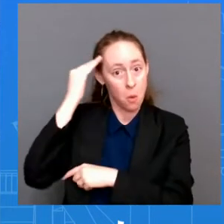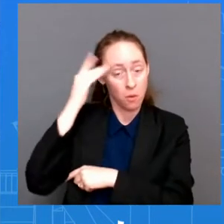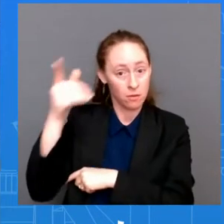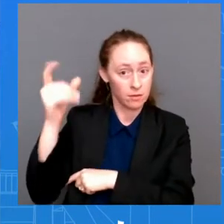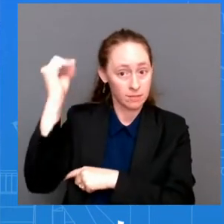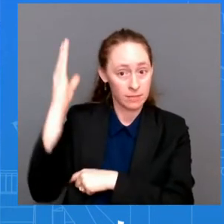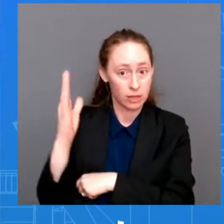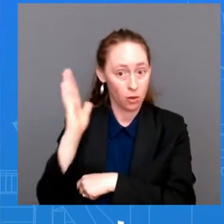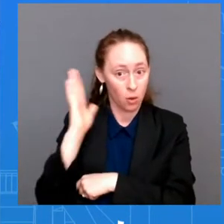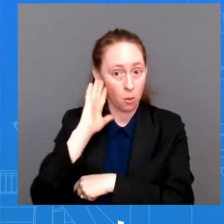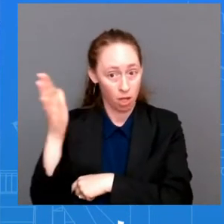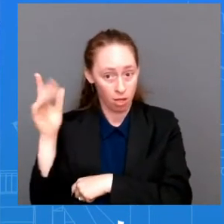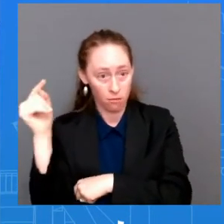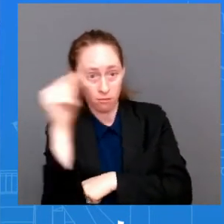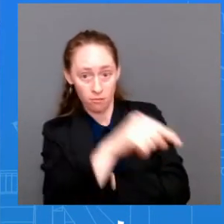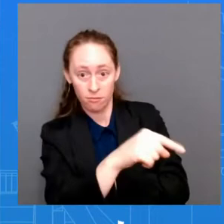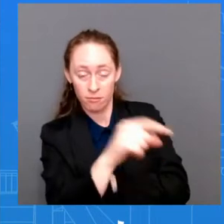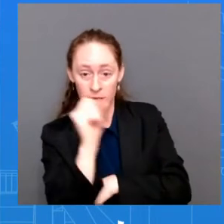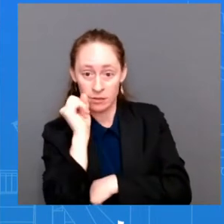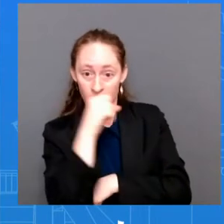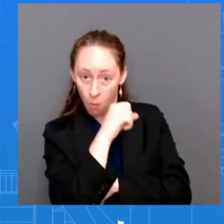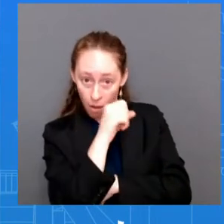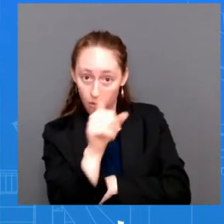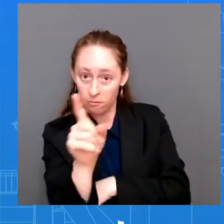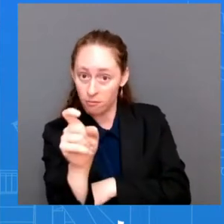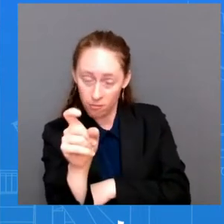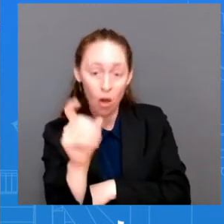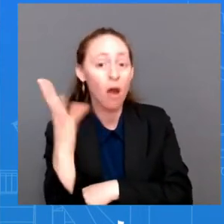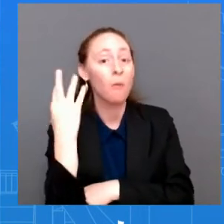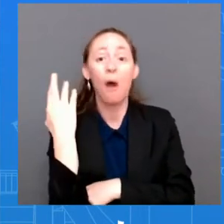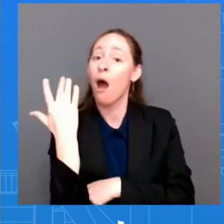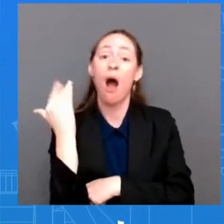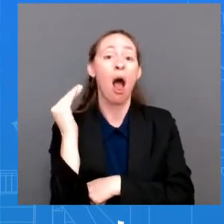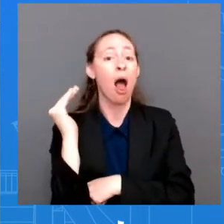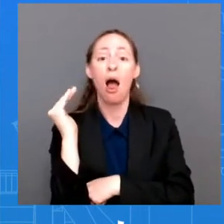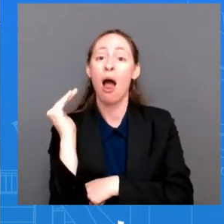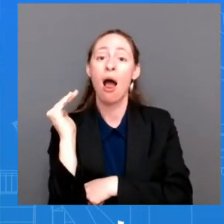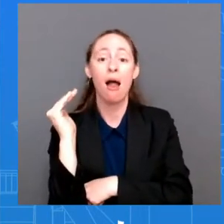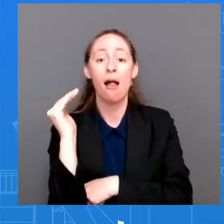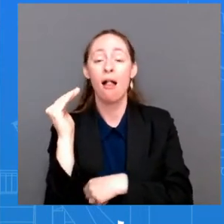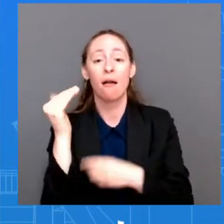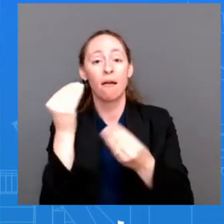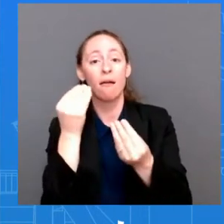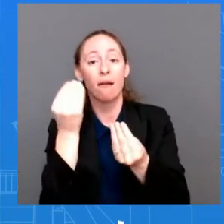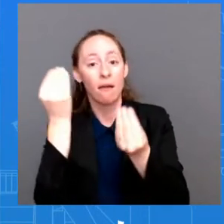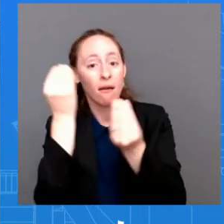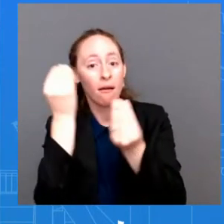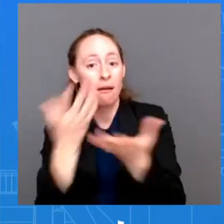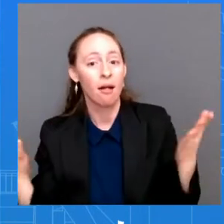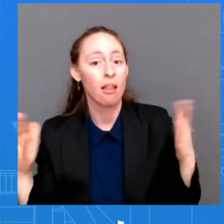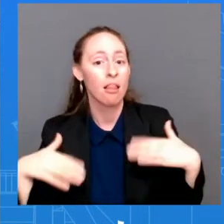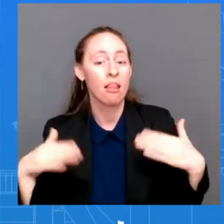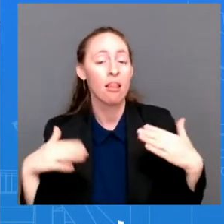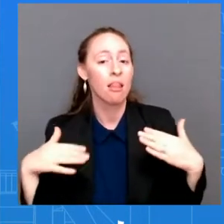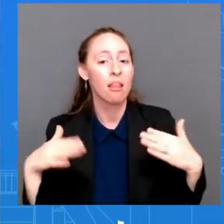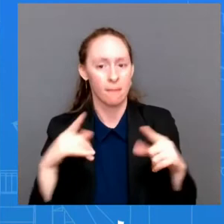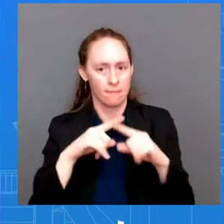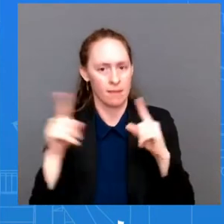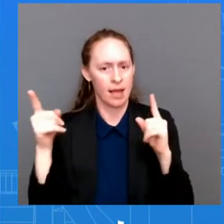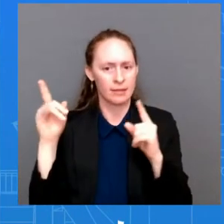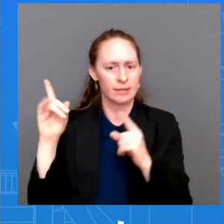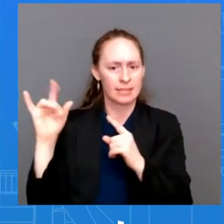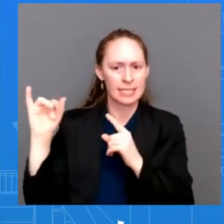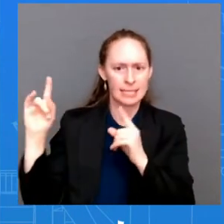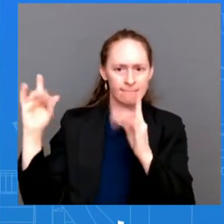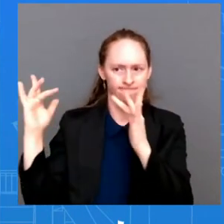I realize she's not announced anything publicly. You've also said White House officials have been talking to the Speaker's staff. So does the White